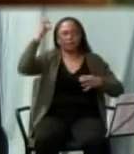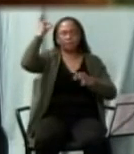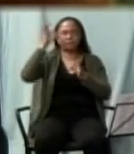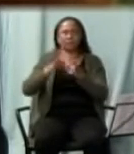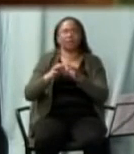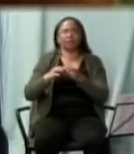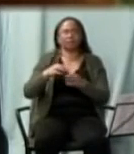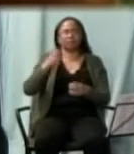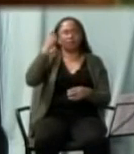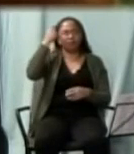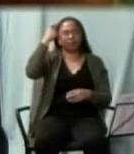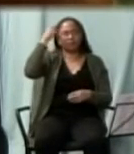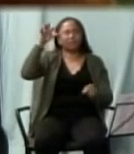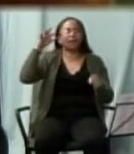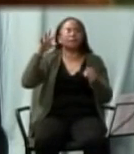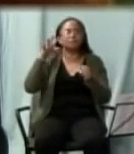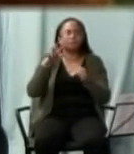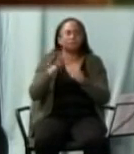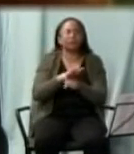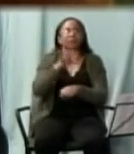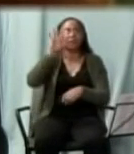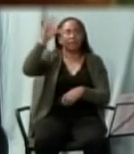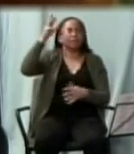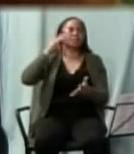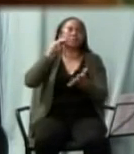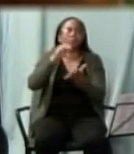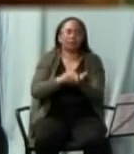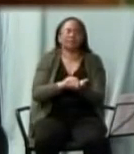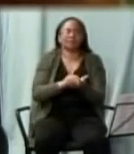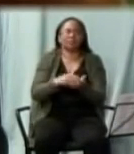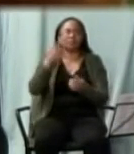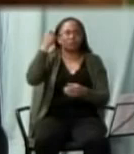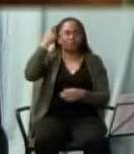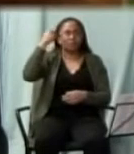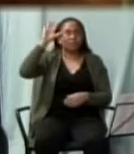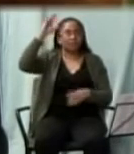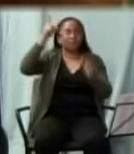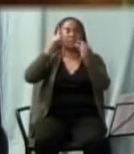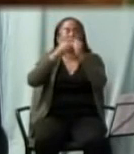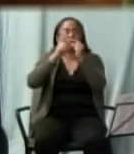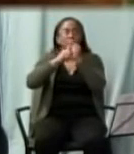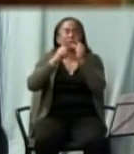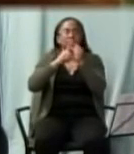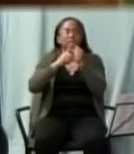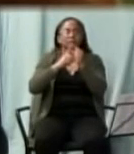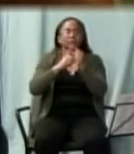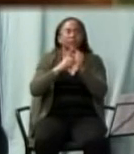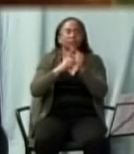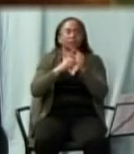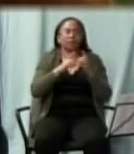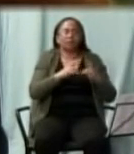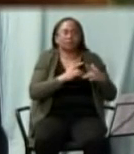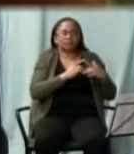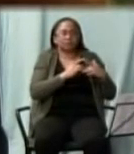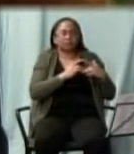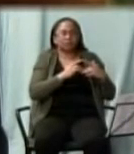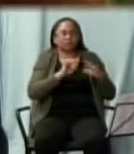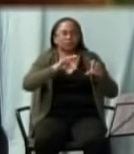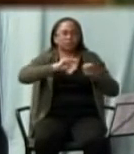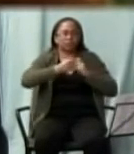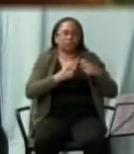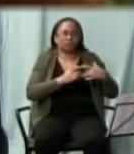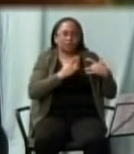message to understand how his word is to change our hearts our minds